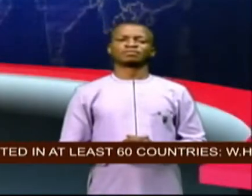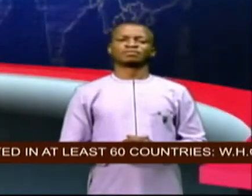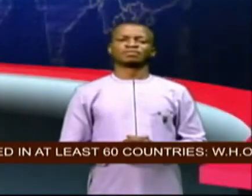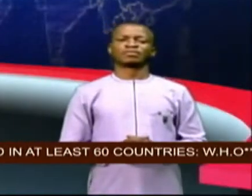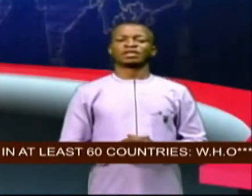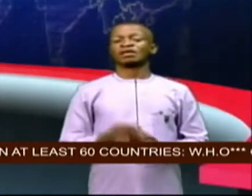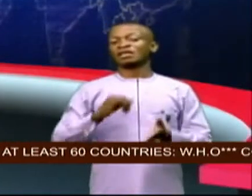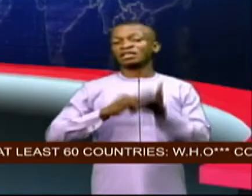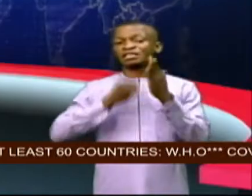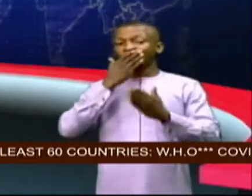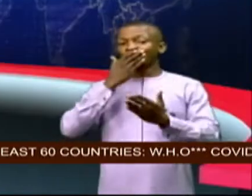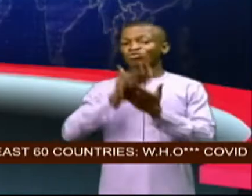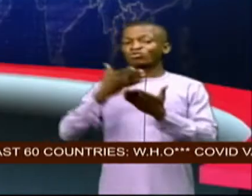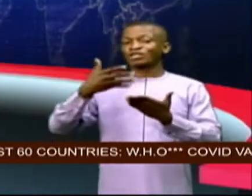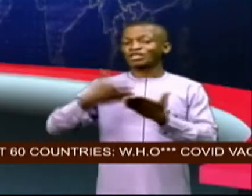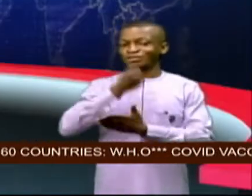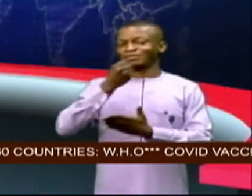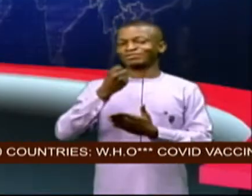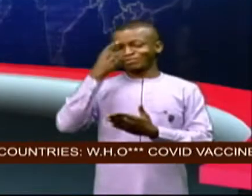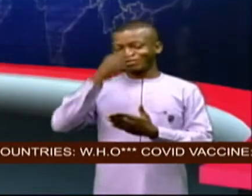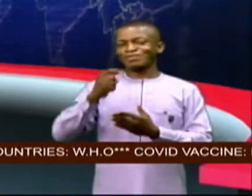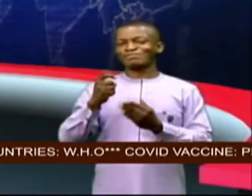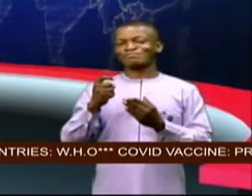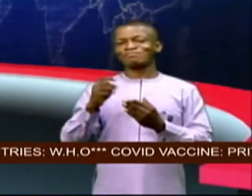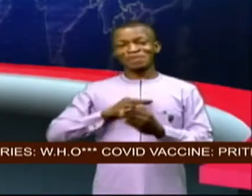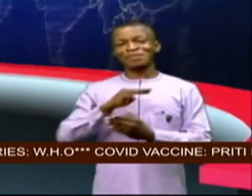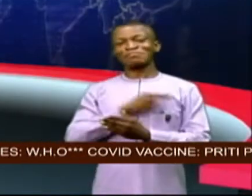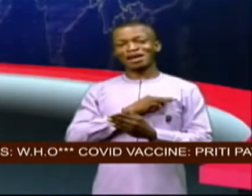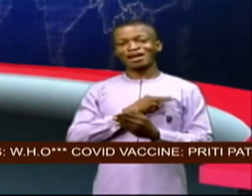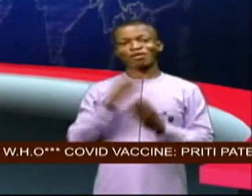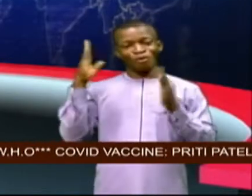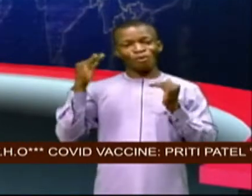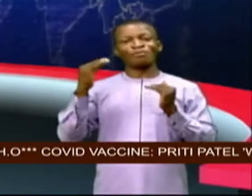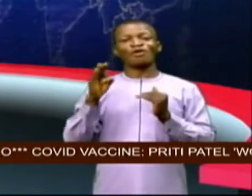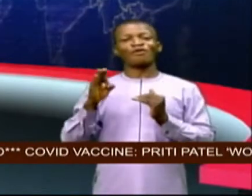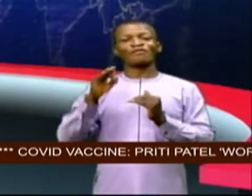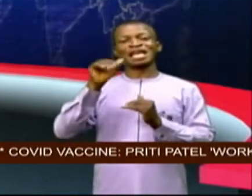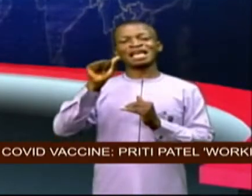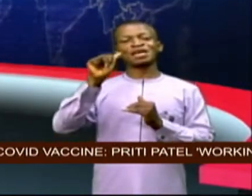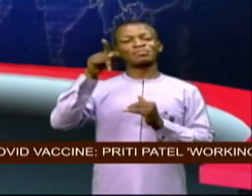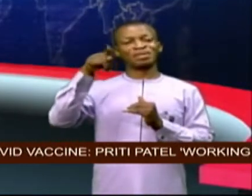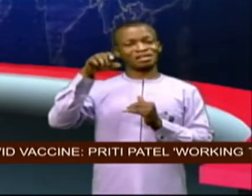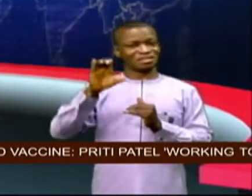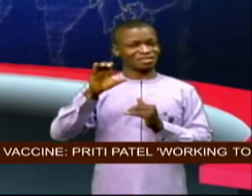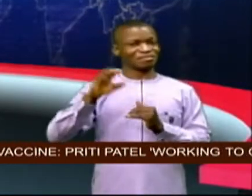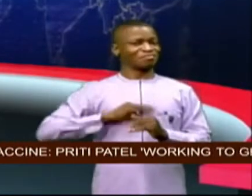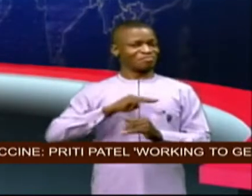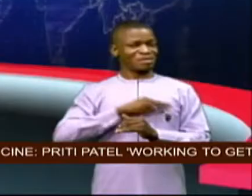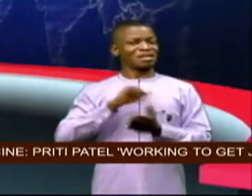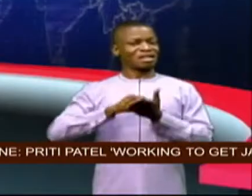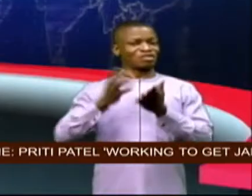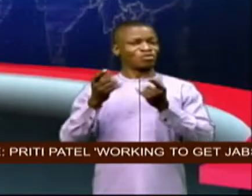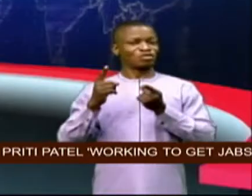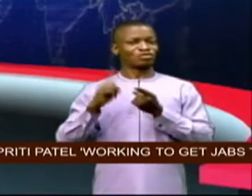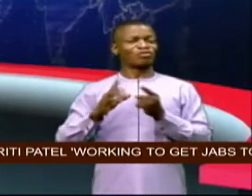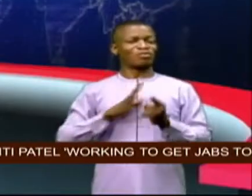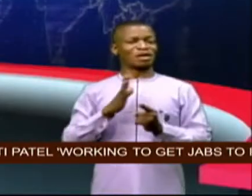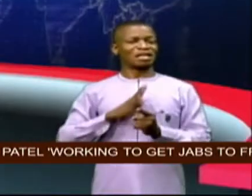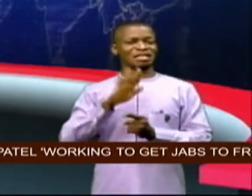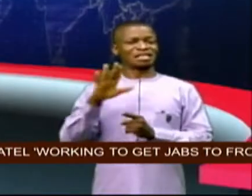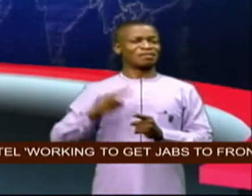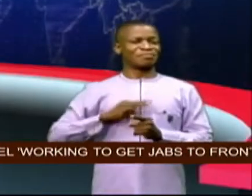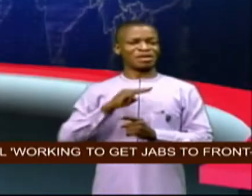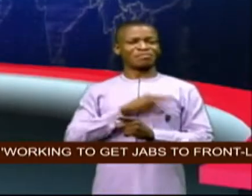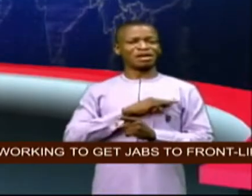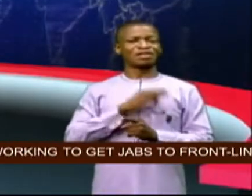it is good news for prospective members of the old progressives congress apc who intend to formalize their membership